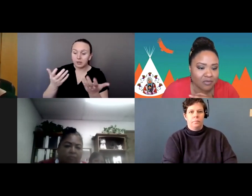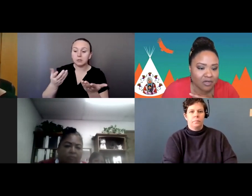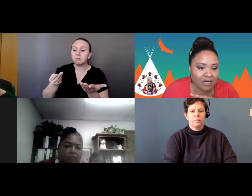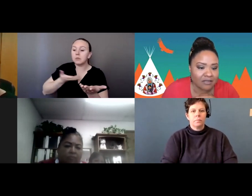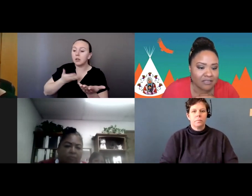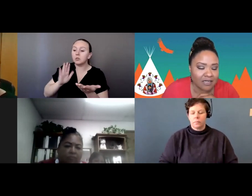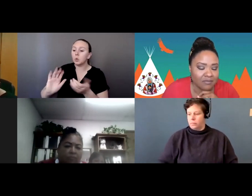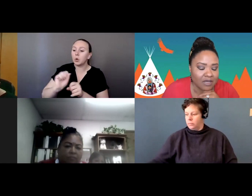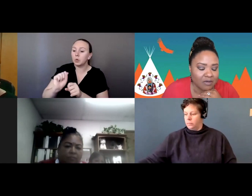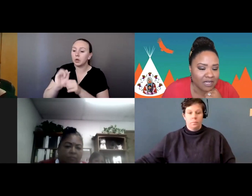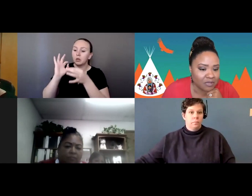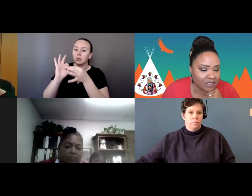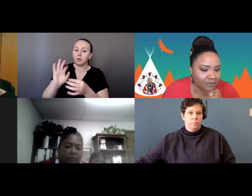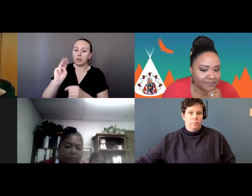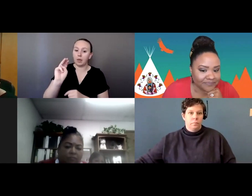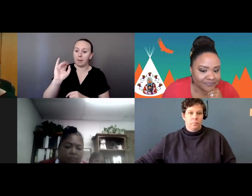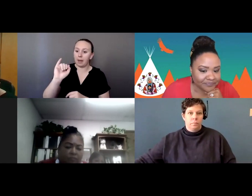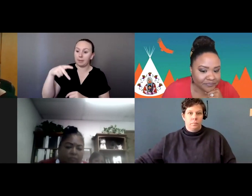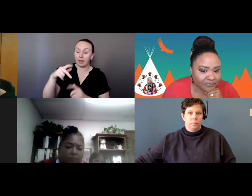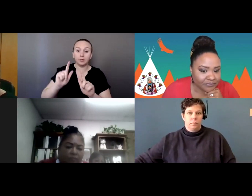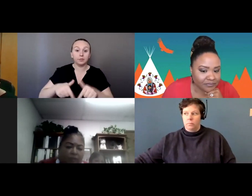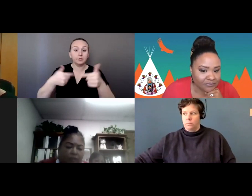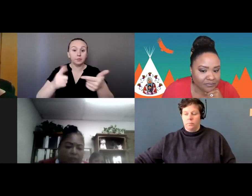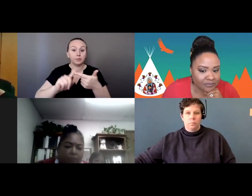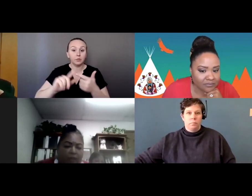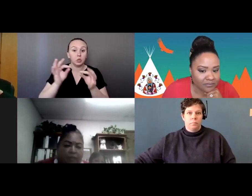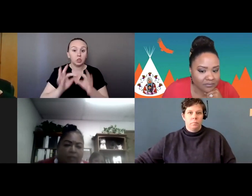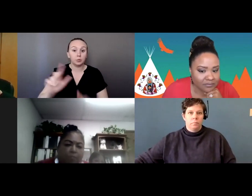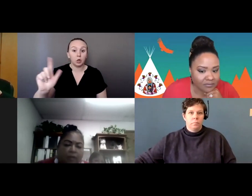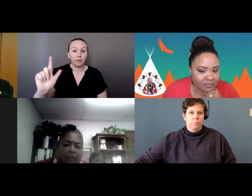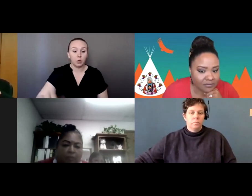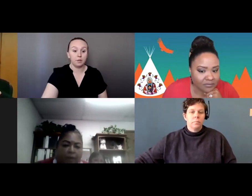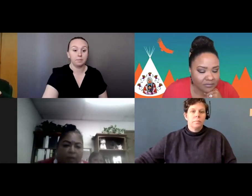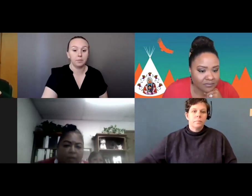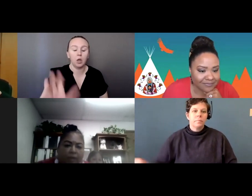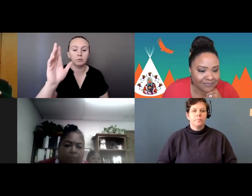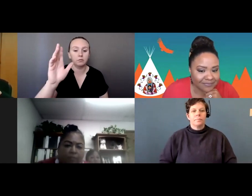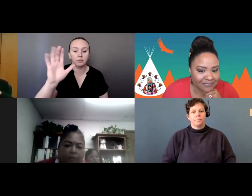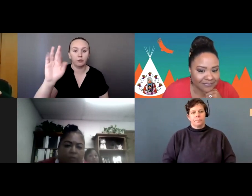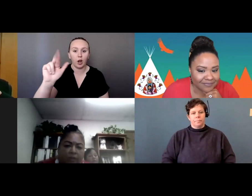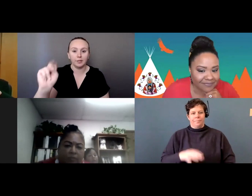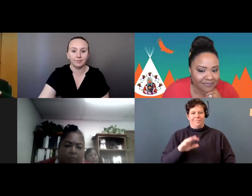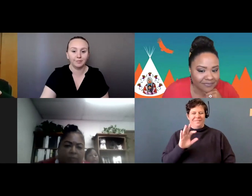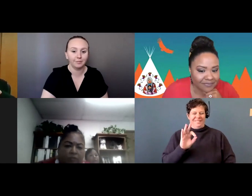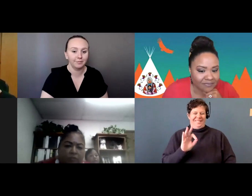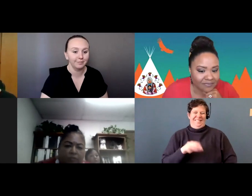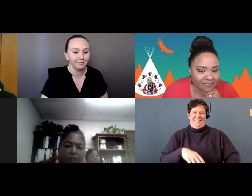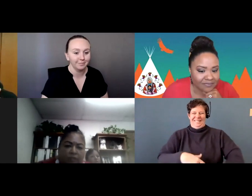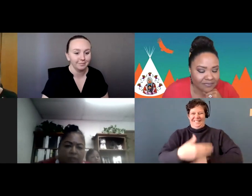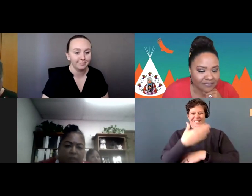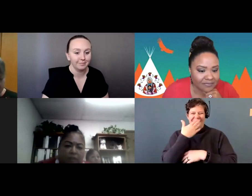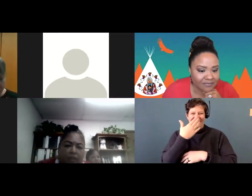know your work around, um, MMIP? Um, yes, I'm Marlene Sproul. I work with the tribal social